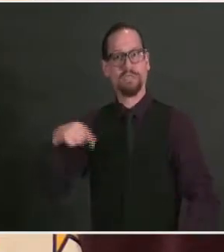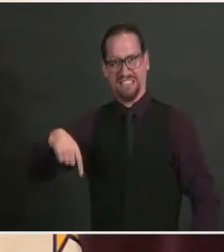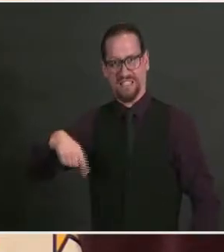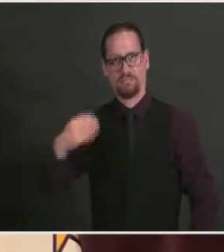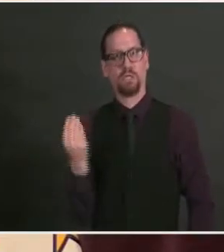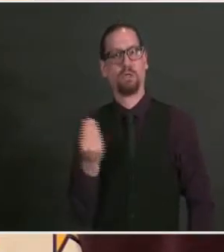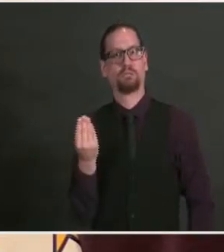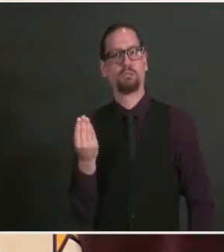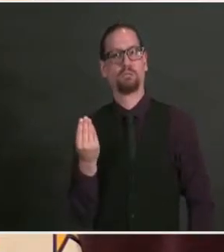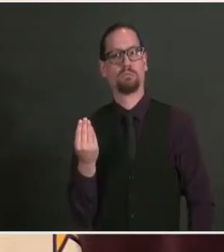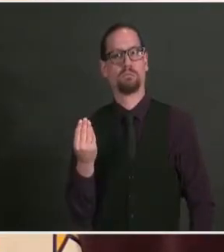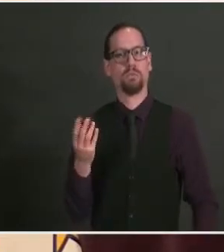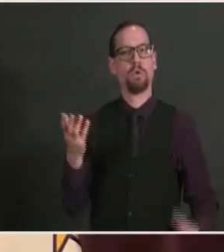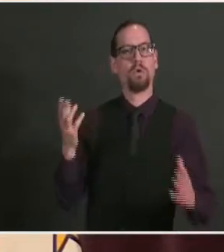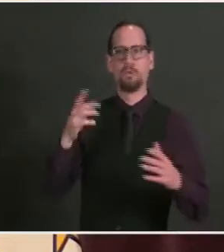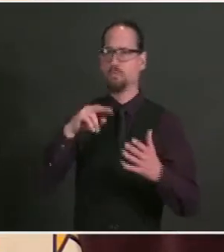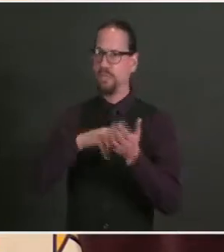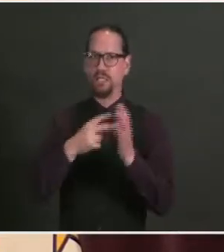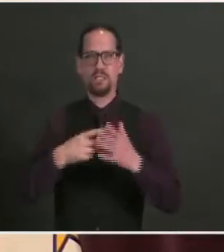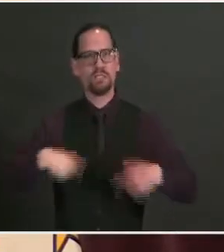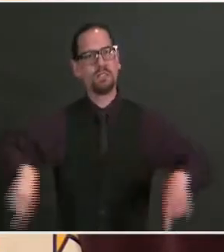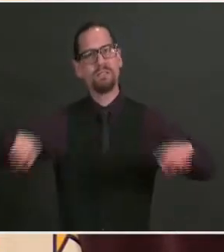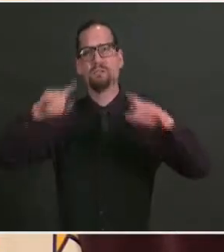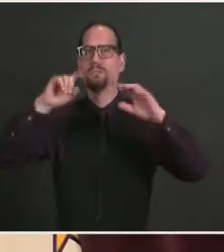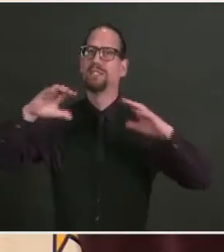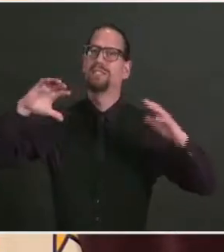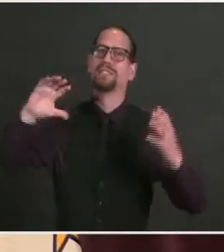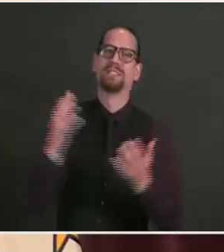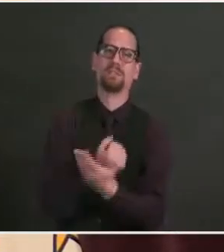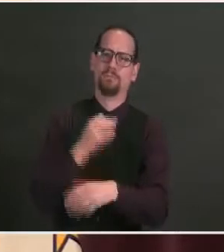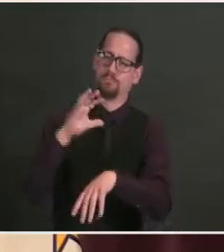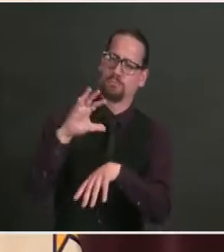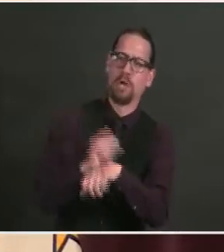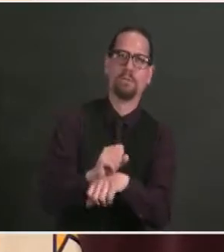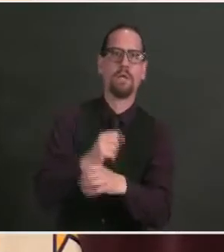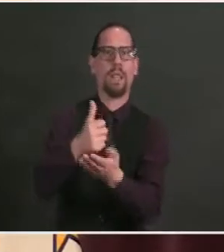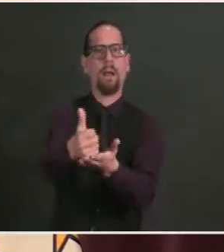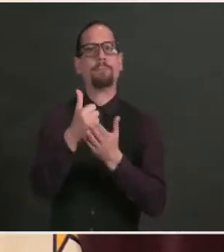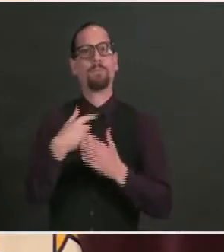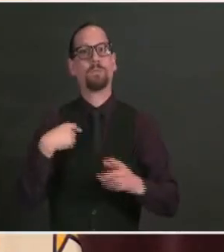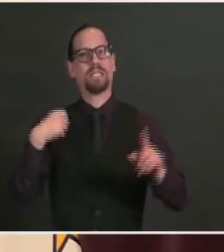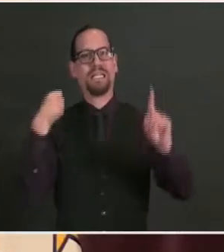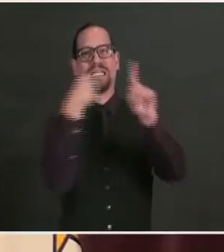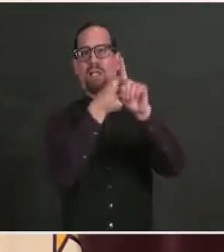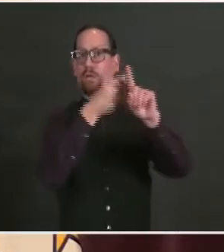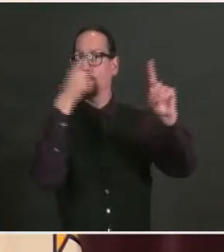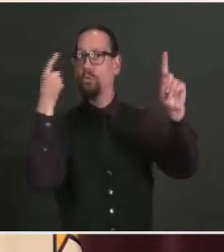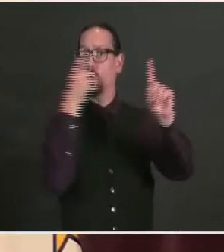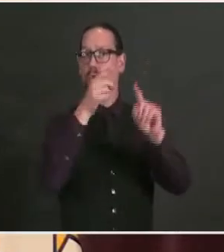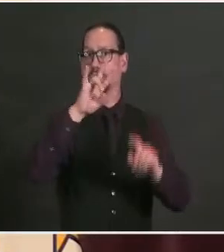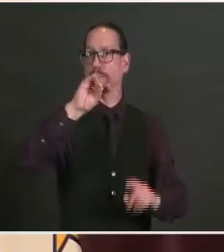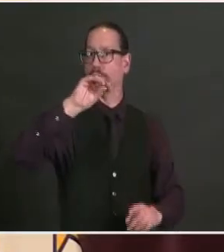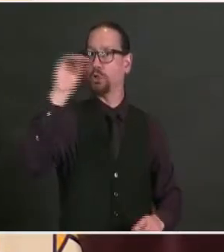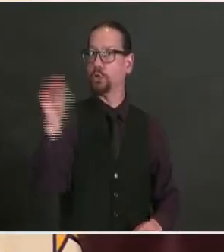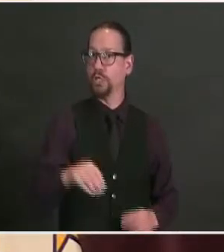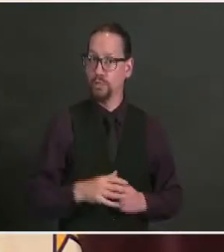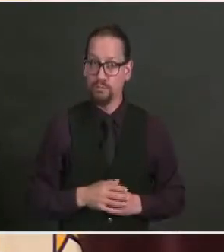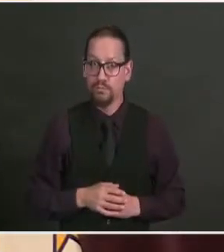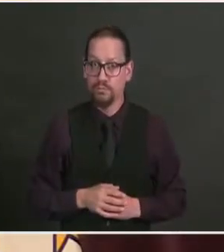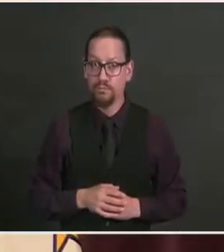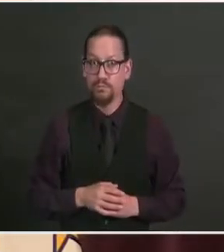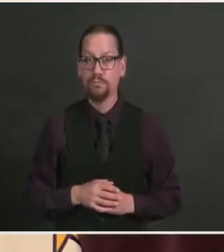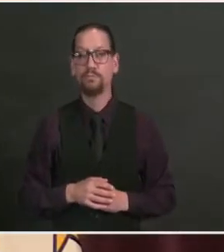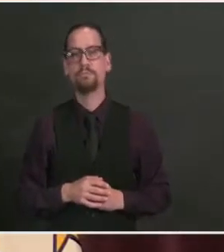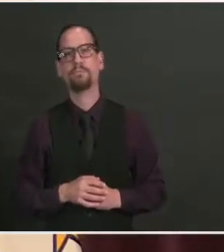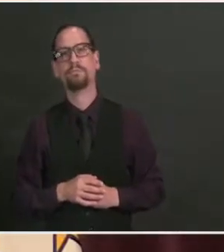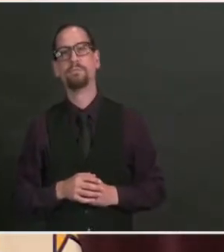As the governor said, on Monday, we're expanding eligibility to people 16 years of age and older. And that eligibility